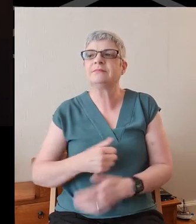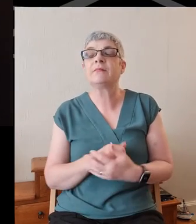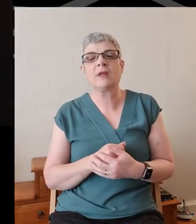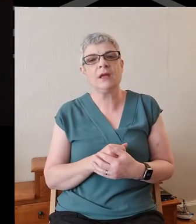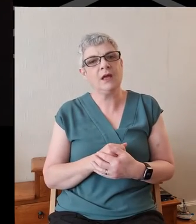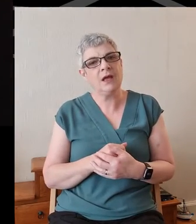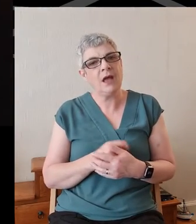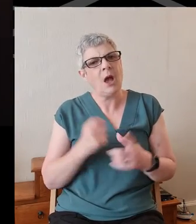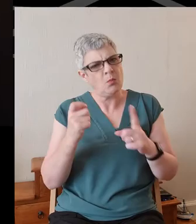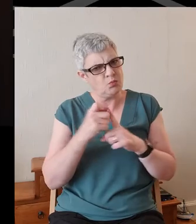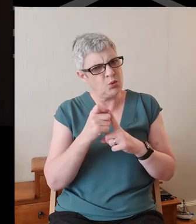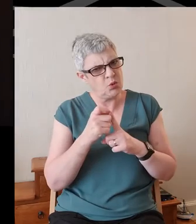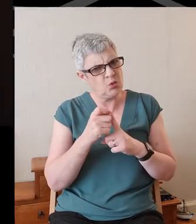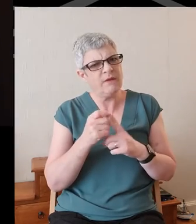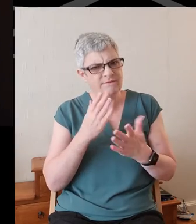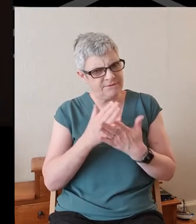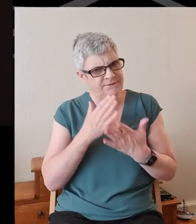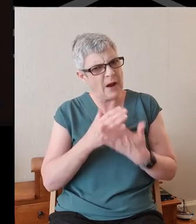Pooh Bear is busy.